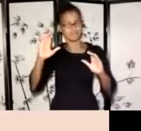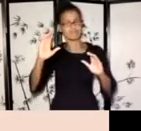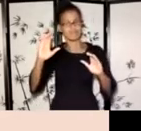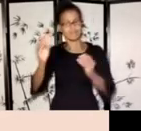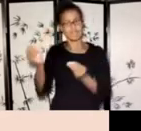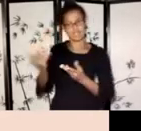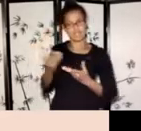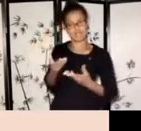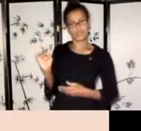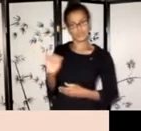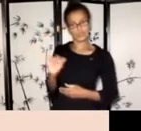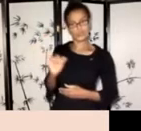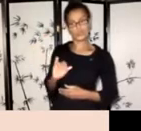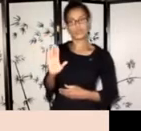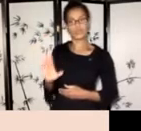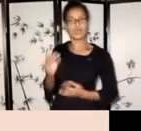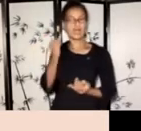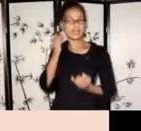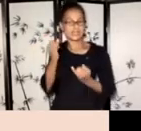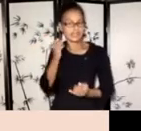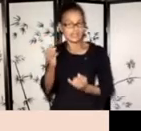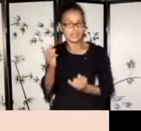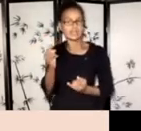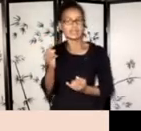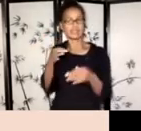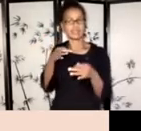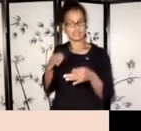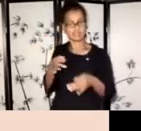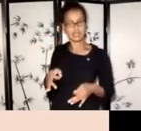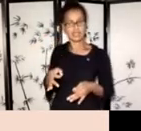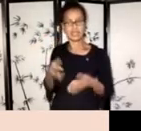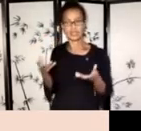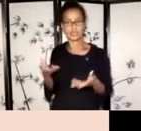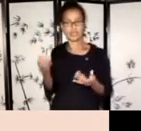what that is and, and give me a description of that. Um,